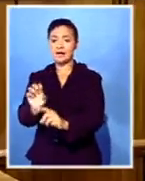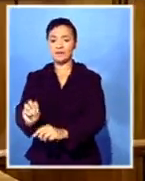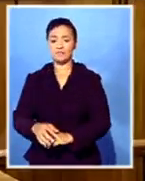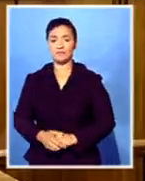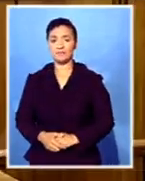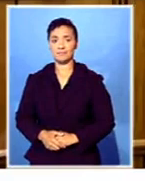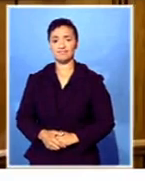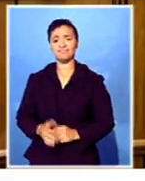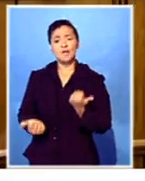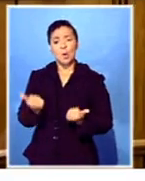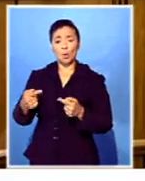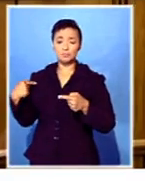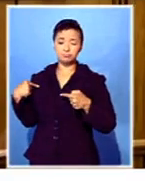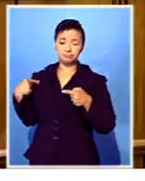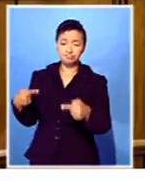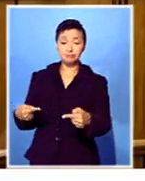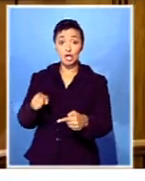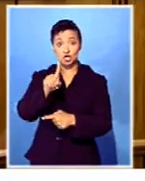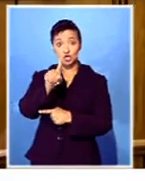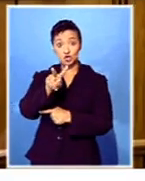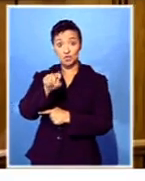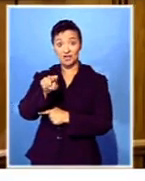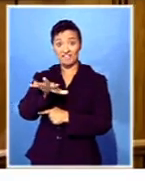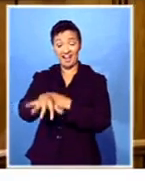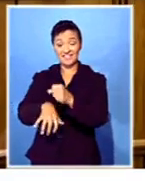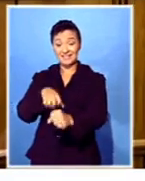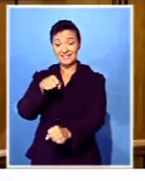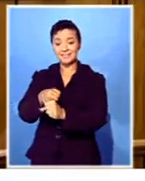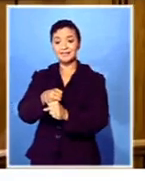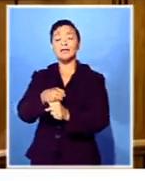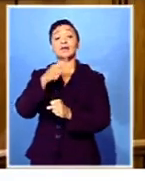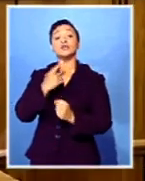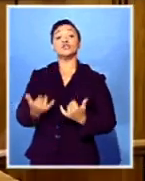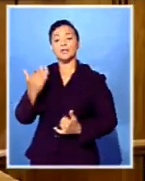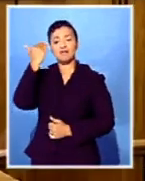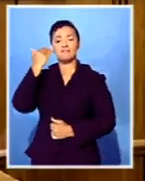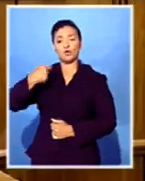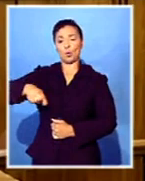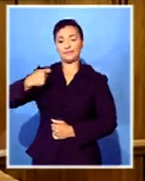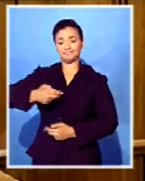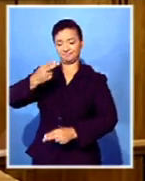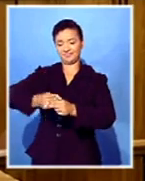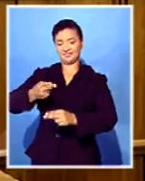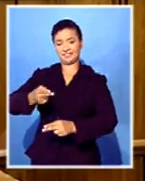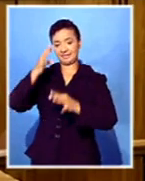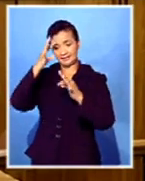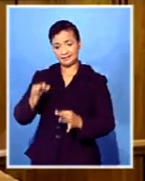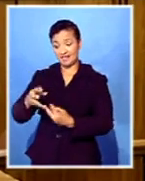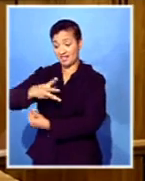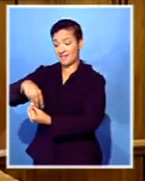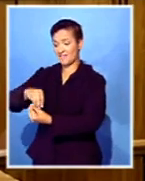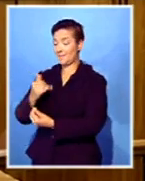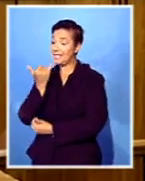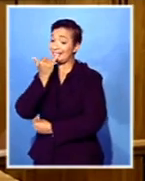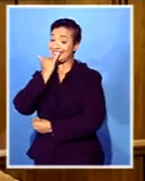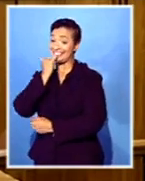ongoing for two and a half years. With sentencing being handed down today, it brings closure for one family, but heartbreak for another.